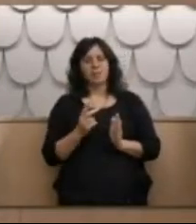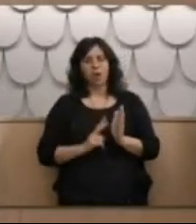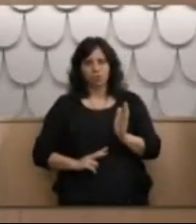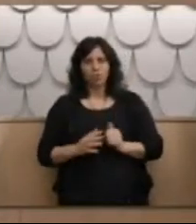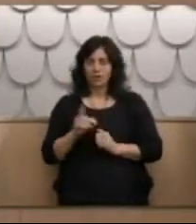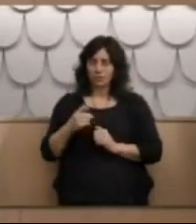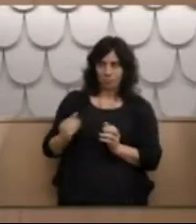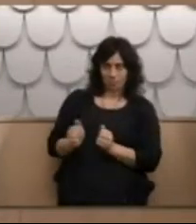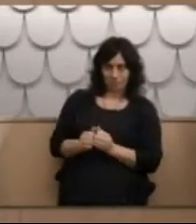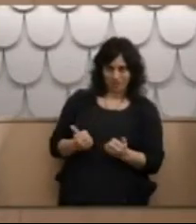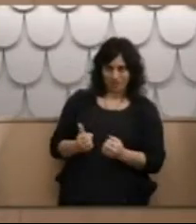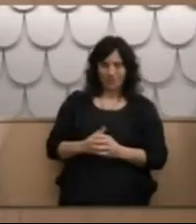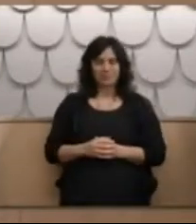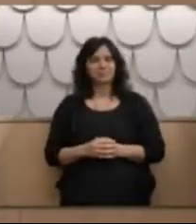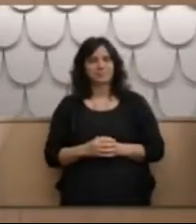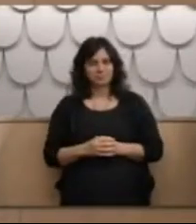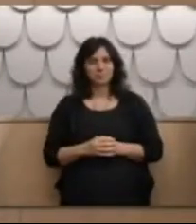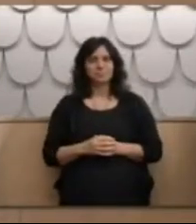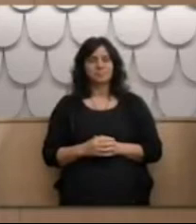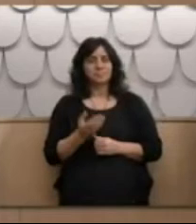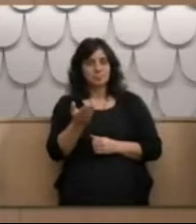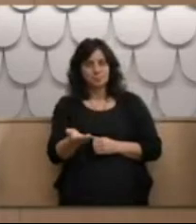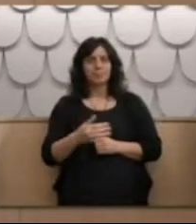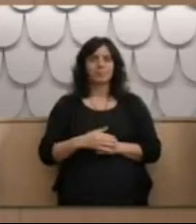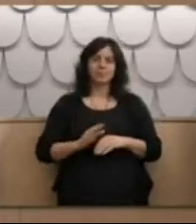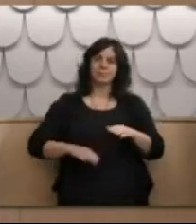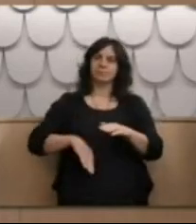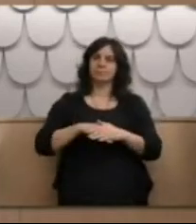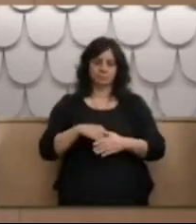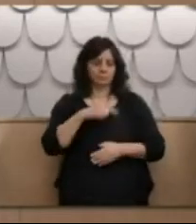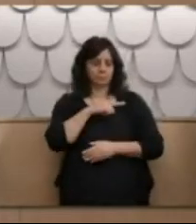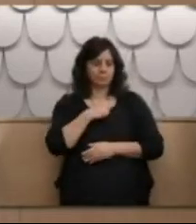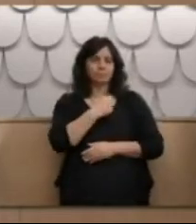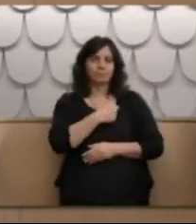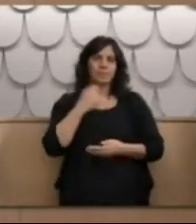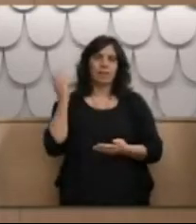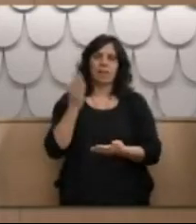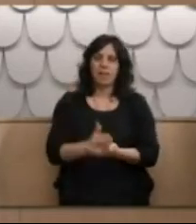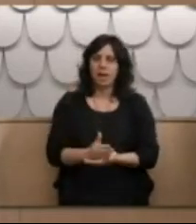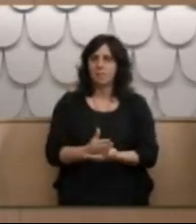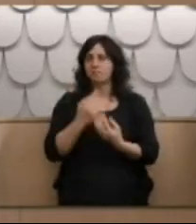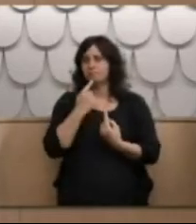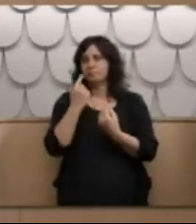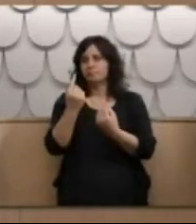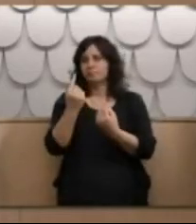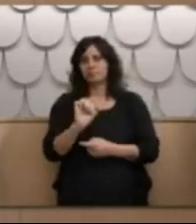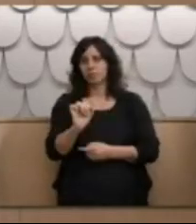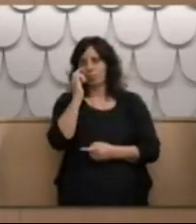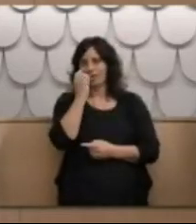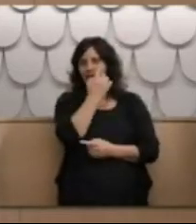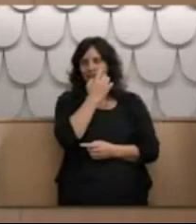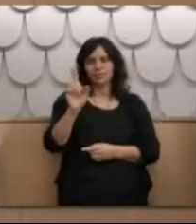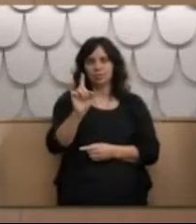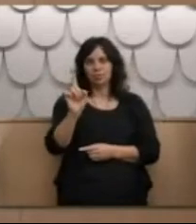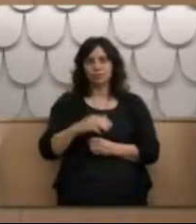ask you to agree, is that alright? Okay. Do you solemnly, sincerely, truly declare and affirm that the evidence you'll give before